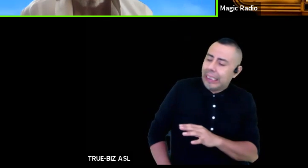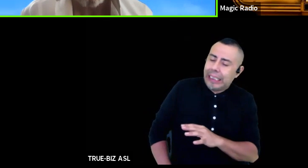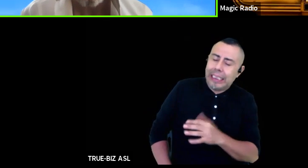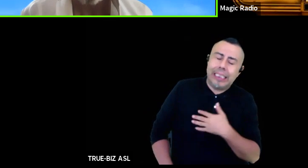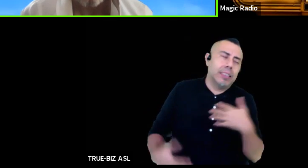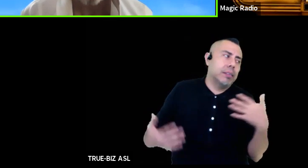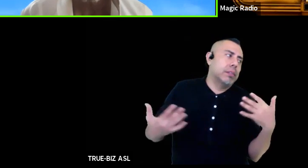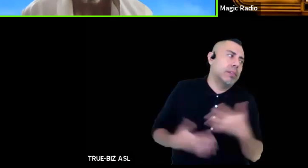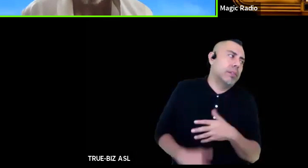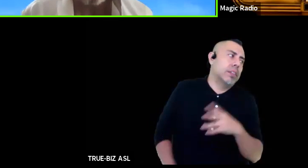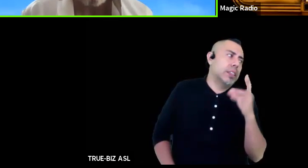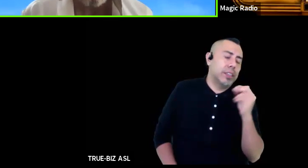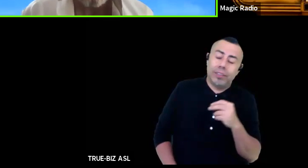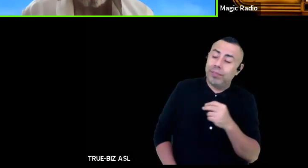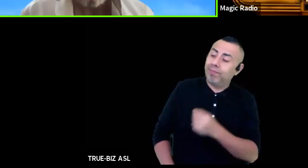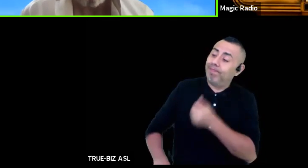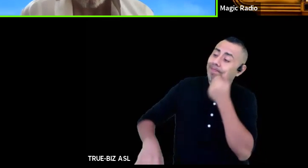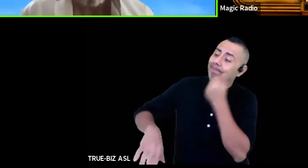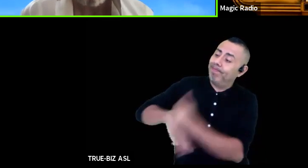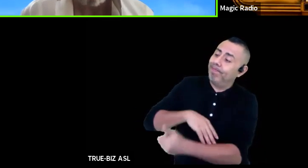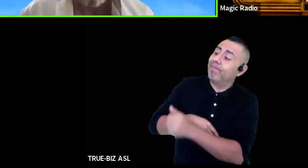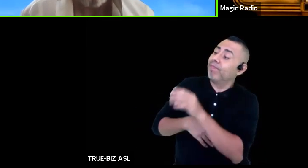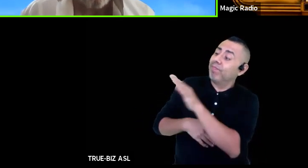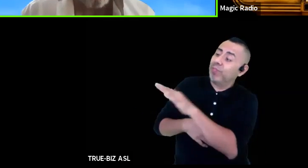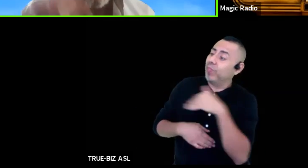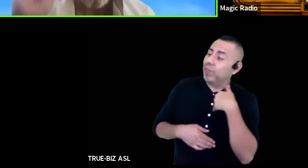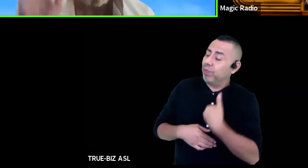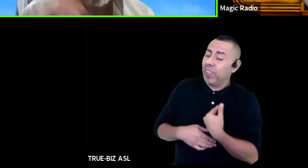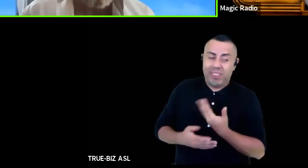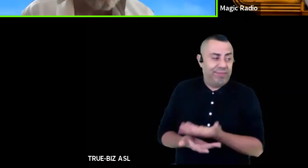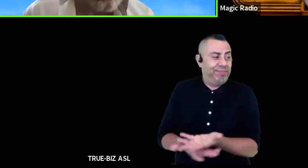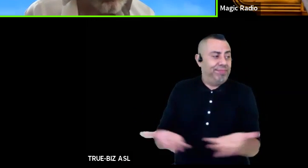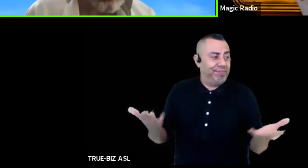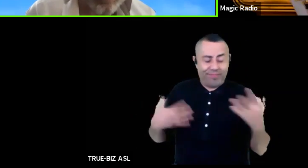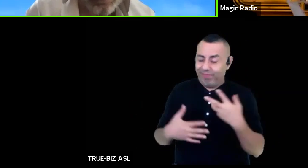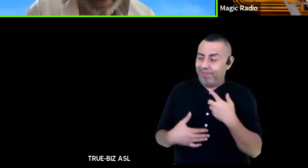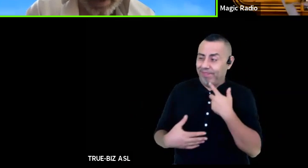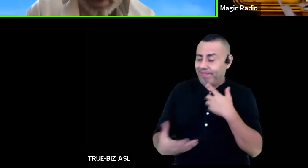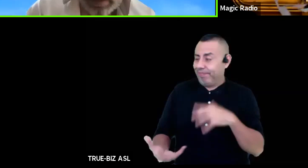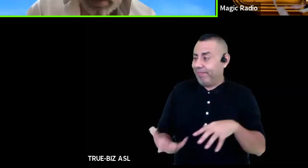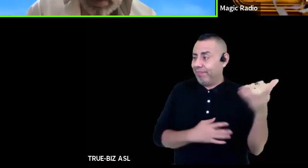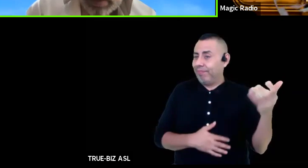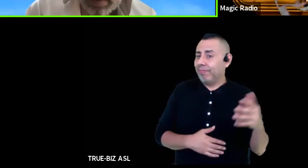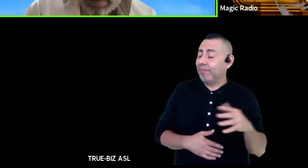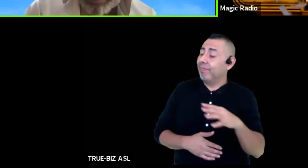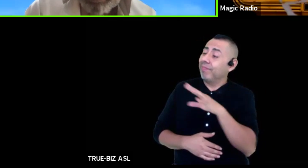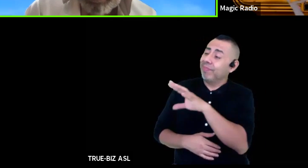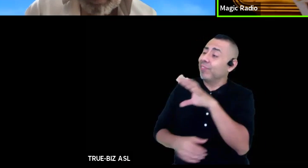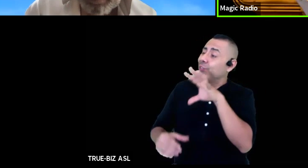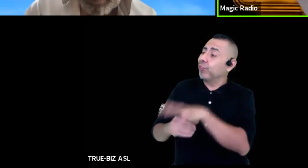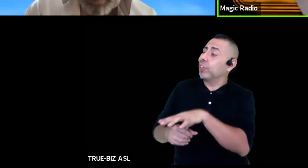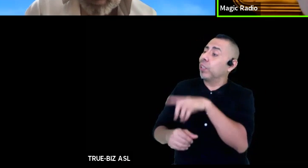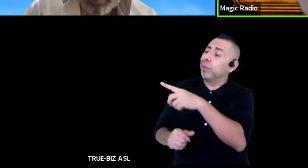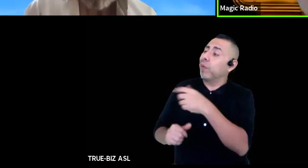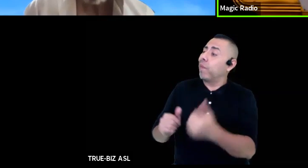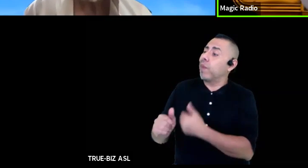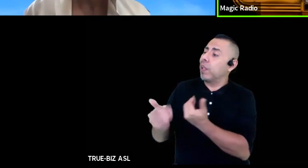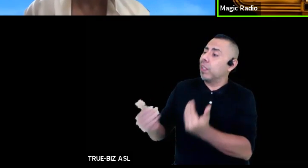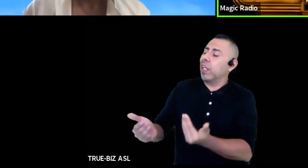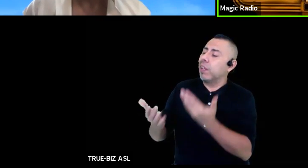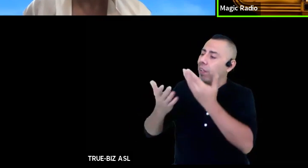all my misfortune actually all that crap you're following now never mind traitor